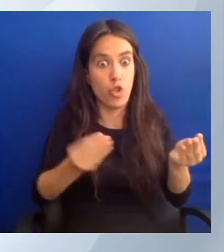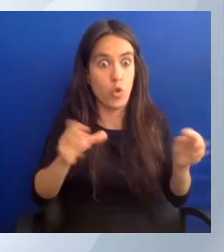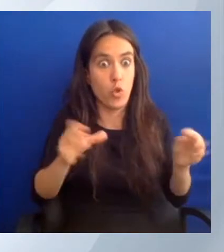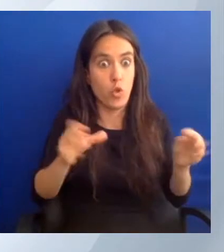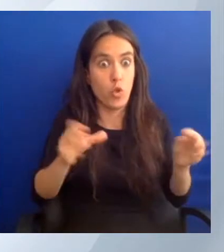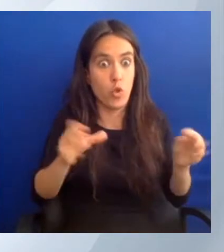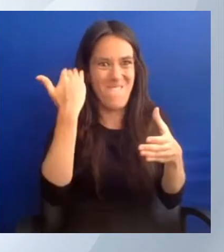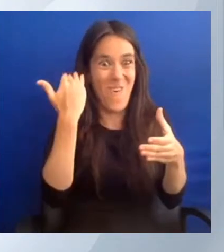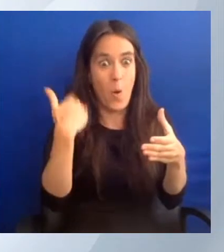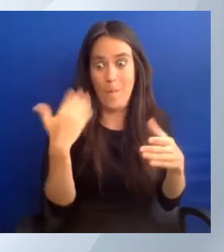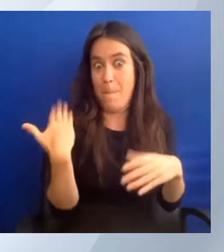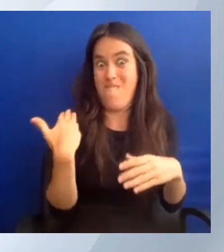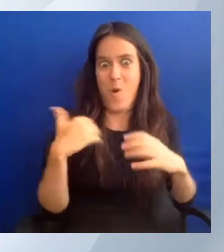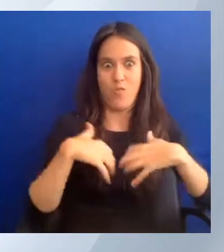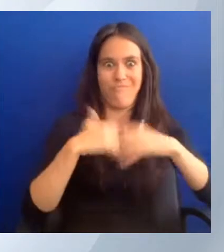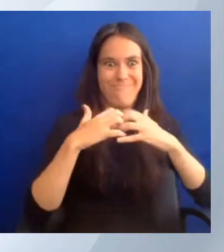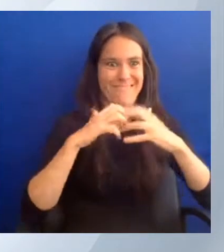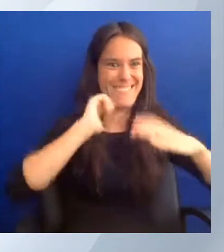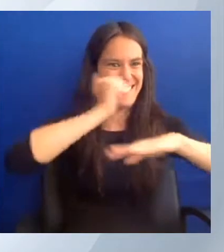created. It was example.